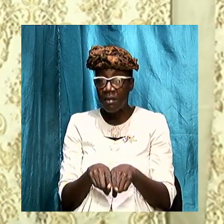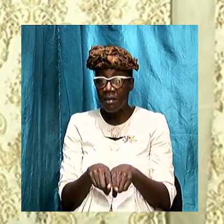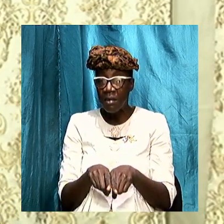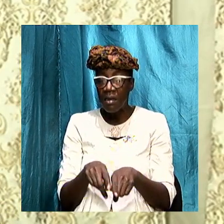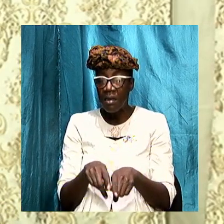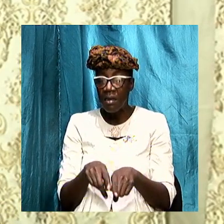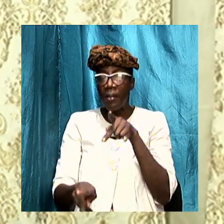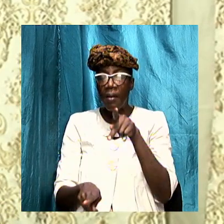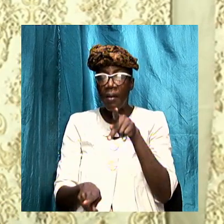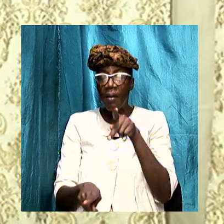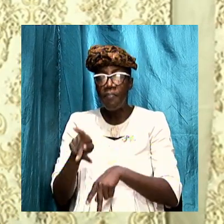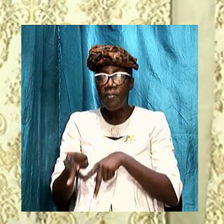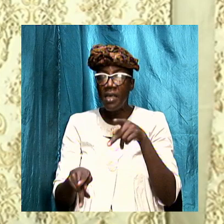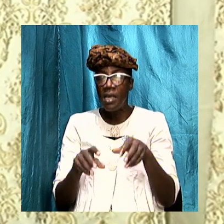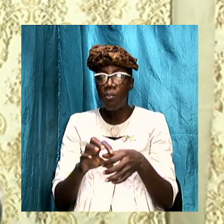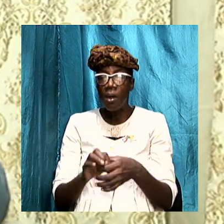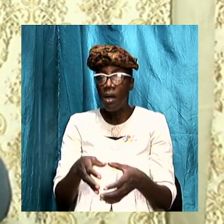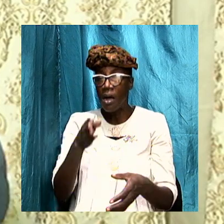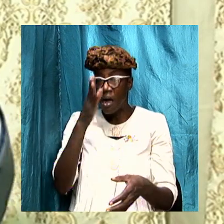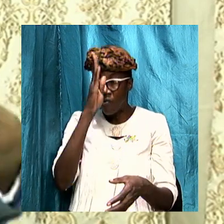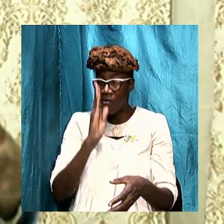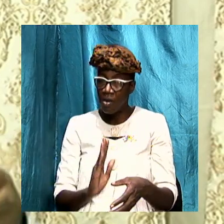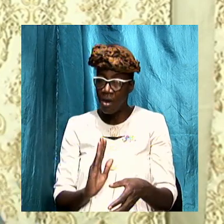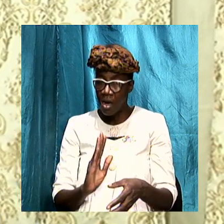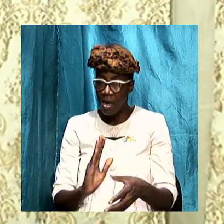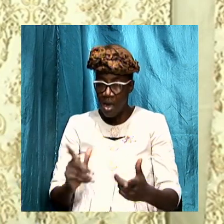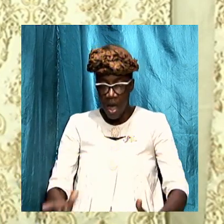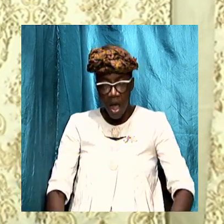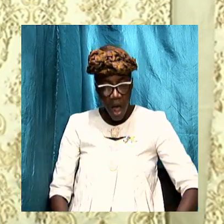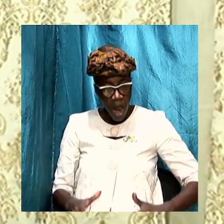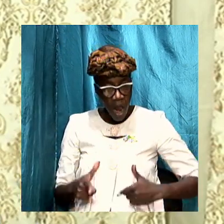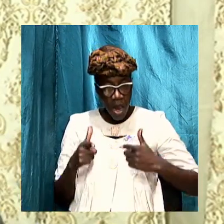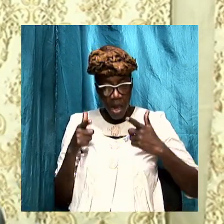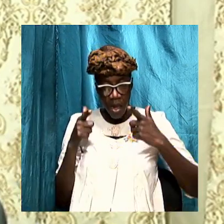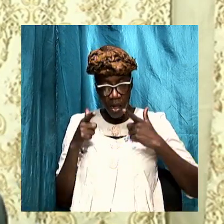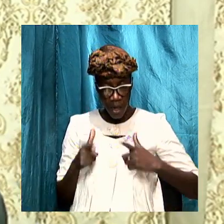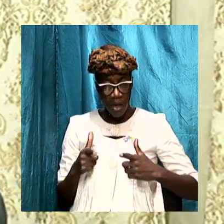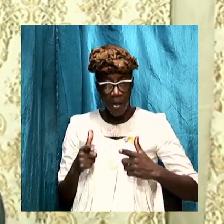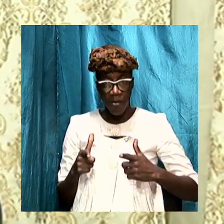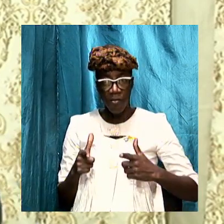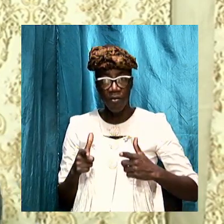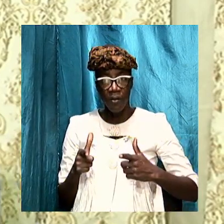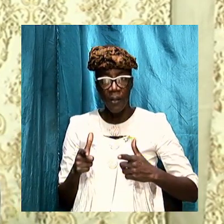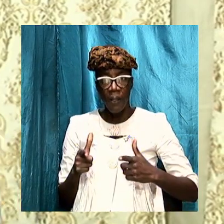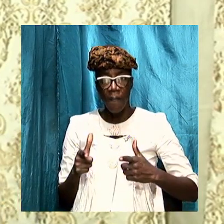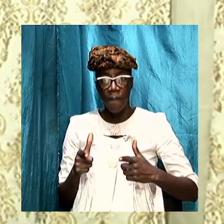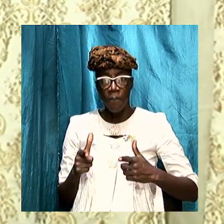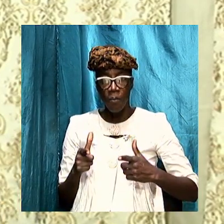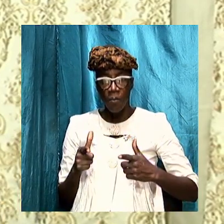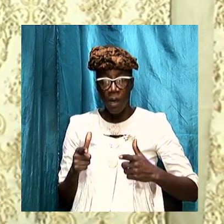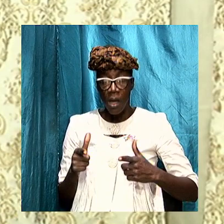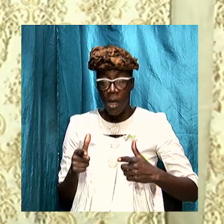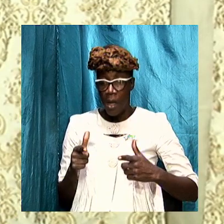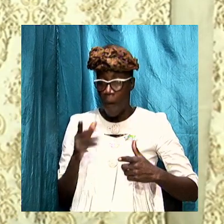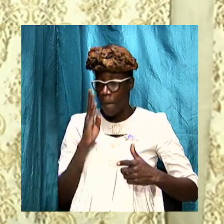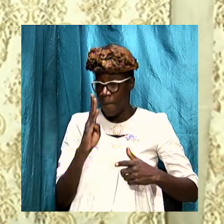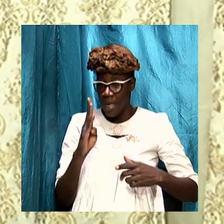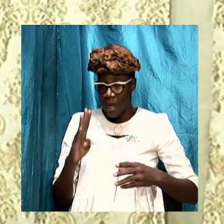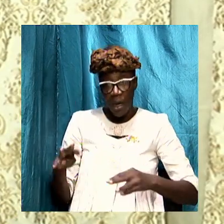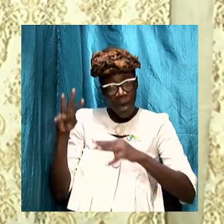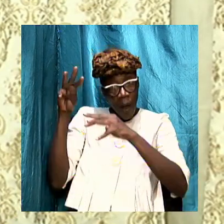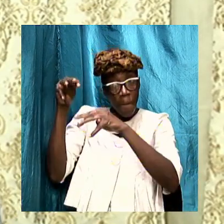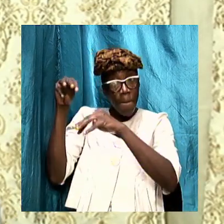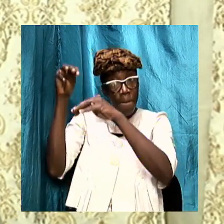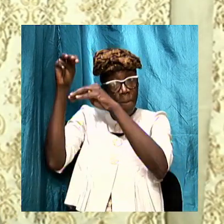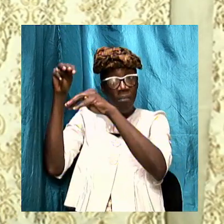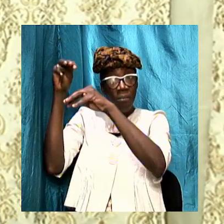people of God ought to thrive we are to be on the mountain top snow we